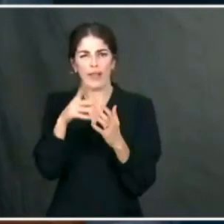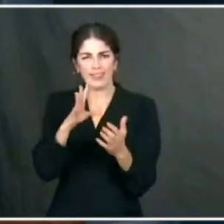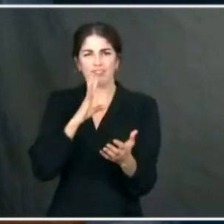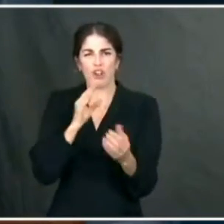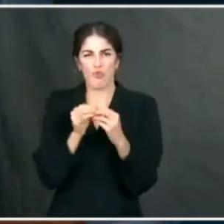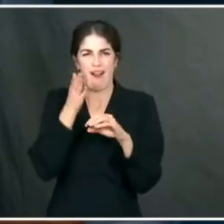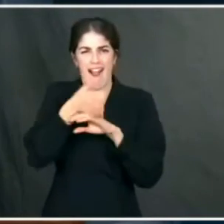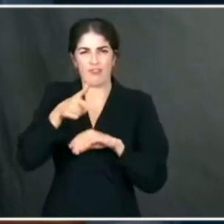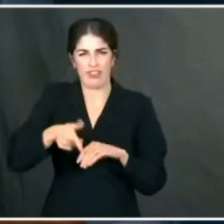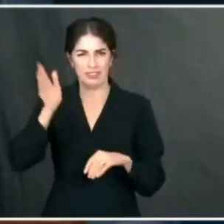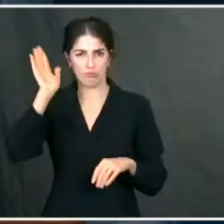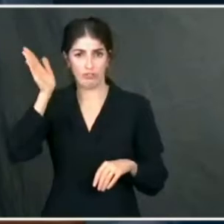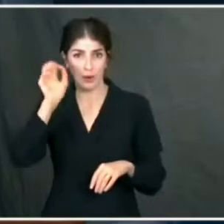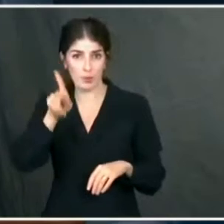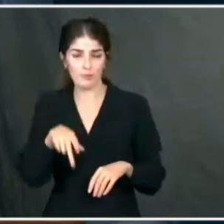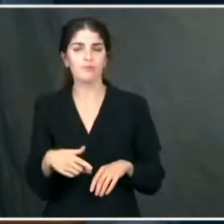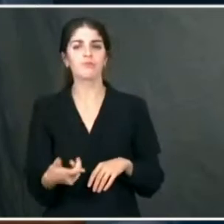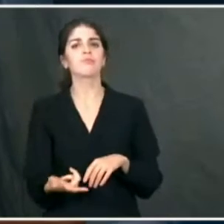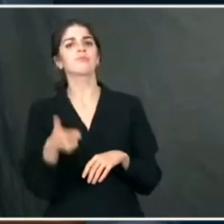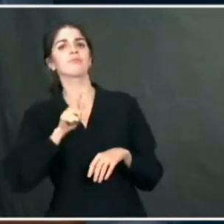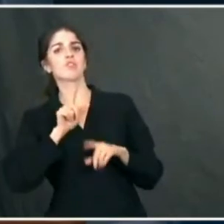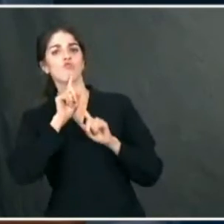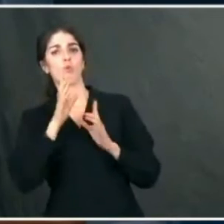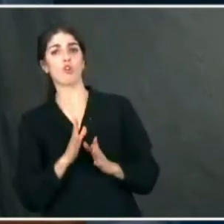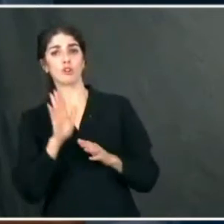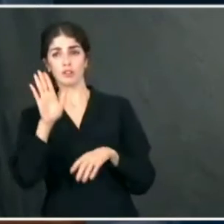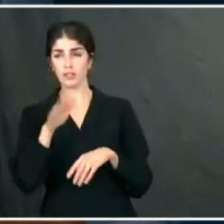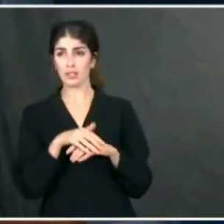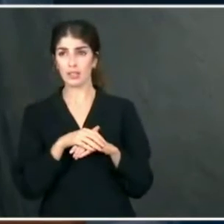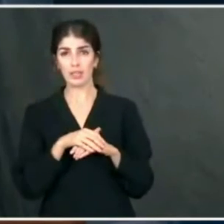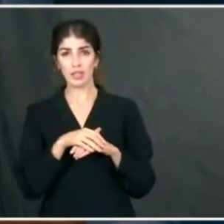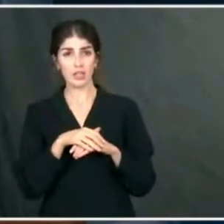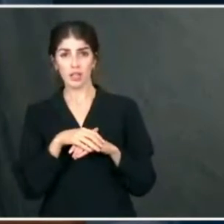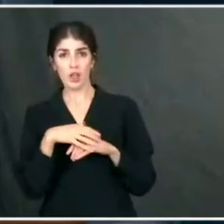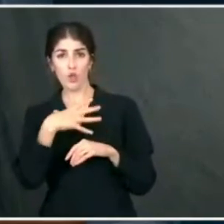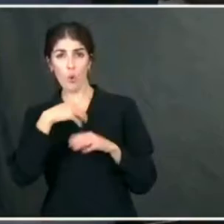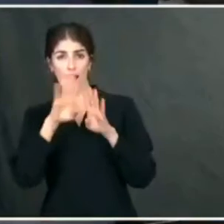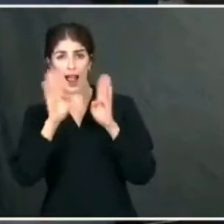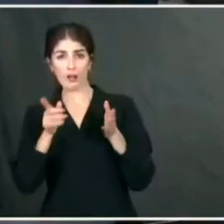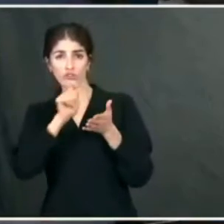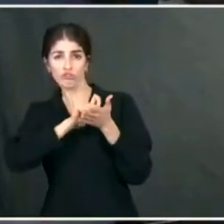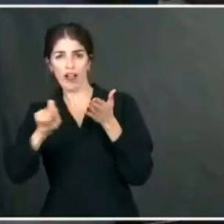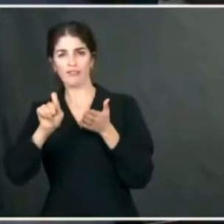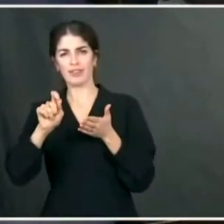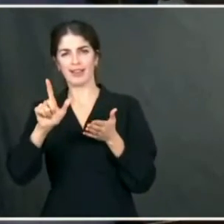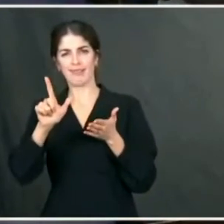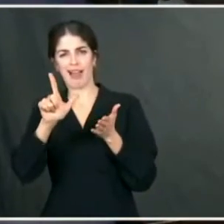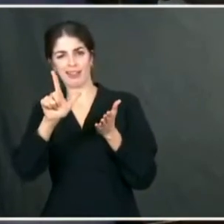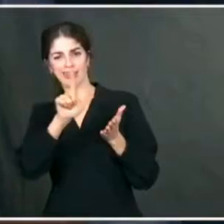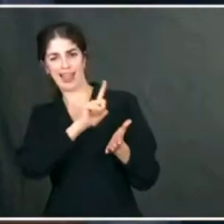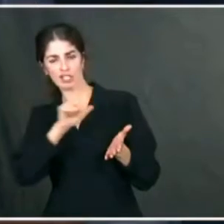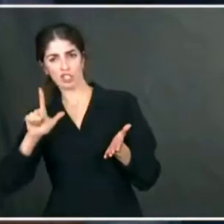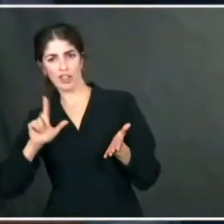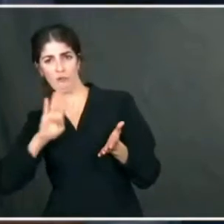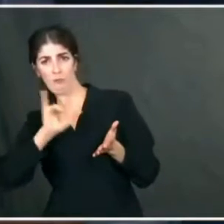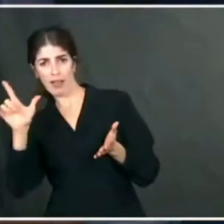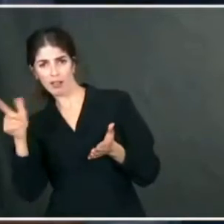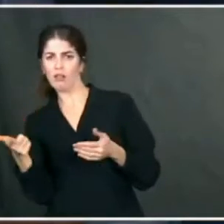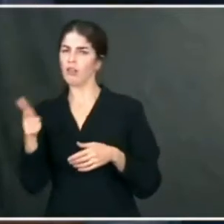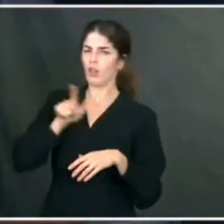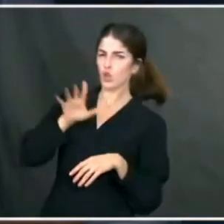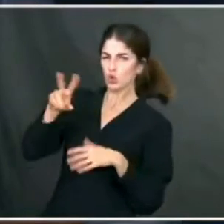briefing. Go ahead, John. On stimulus, is the White House drafting a legislative bill? You mean in terms of